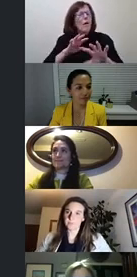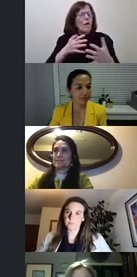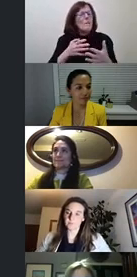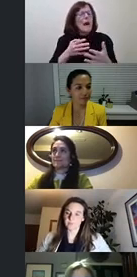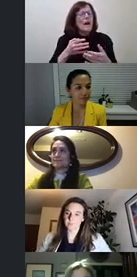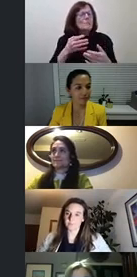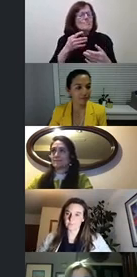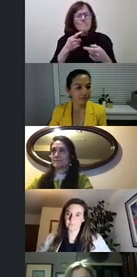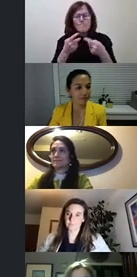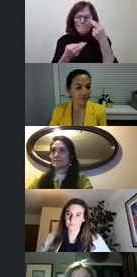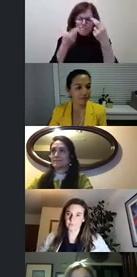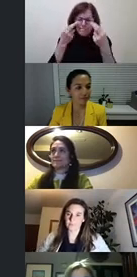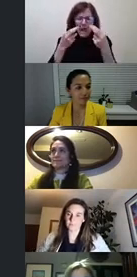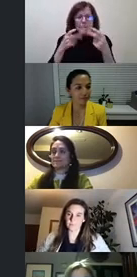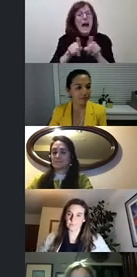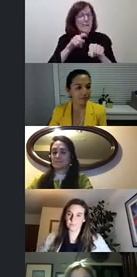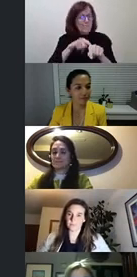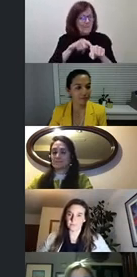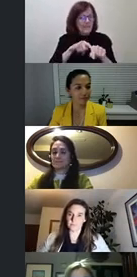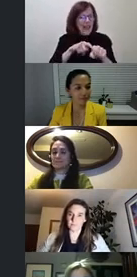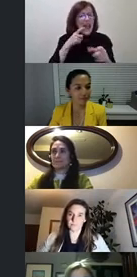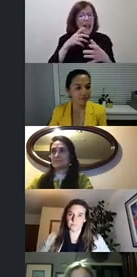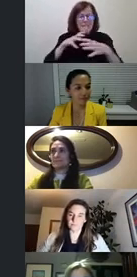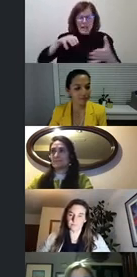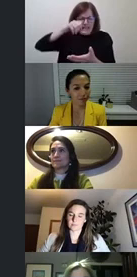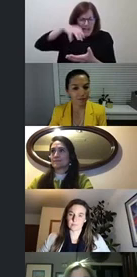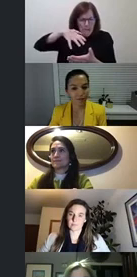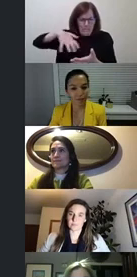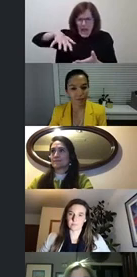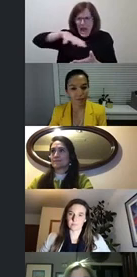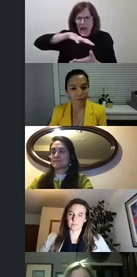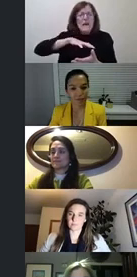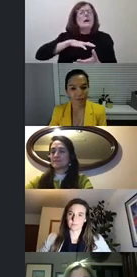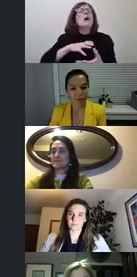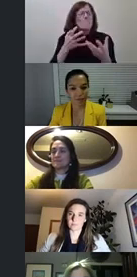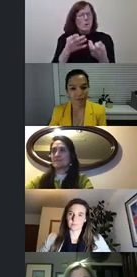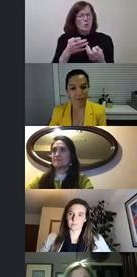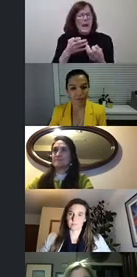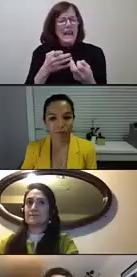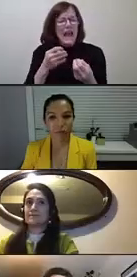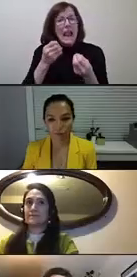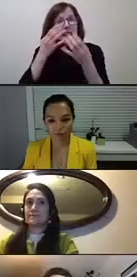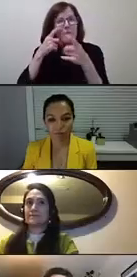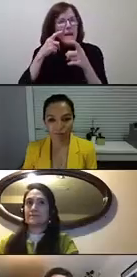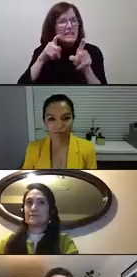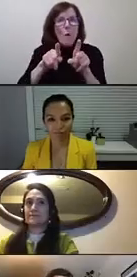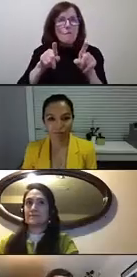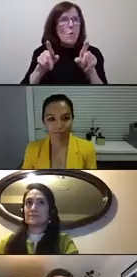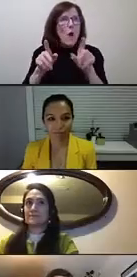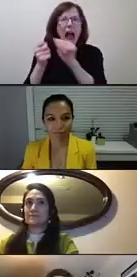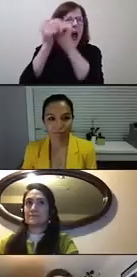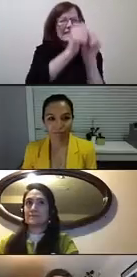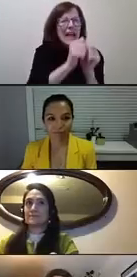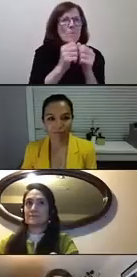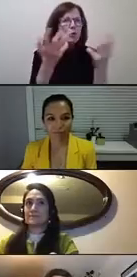um in the grand scheme of things we need to get our information more streamlined if that makes sense